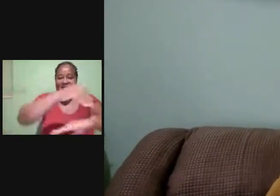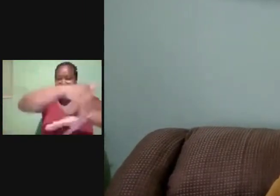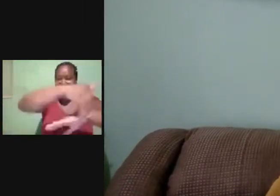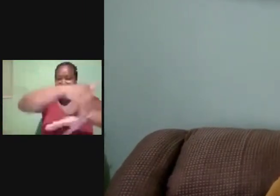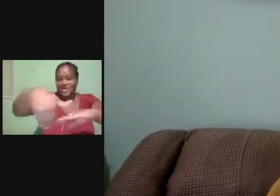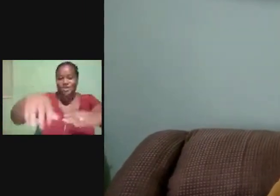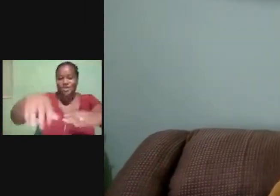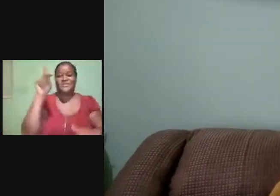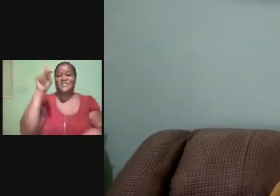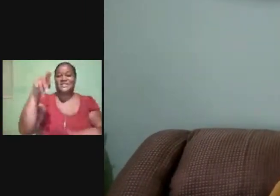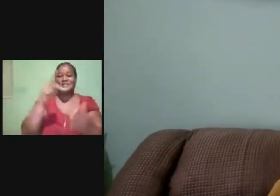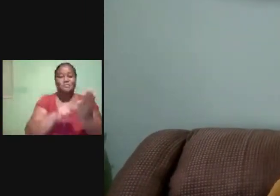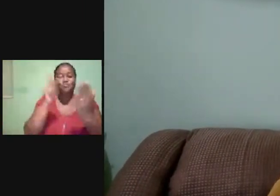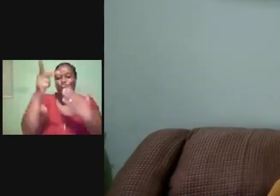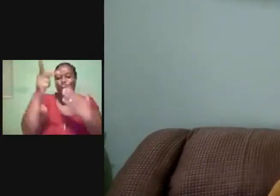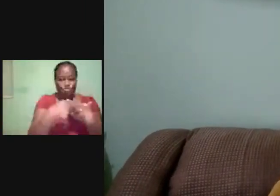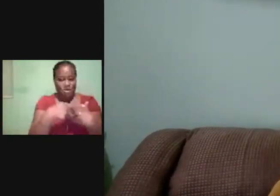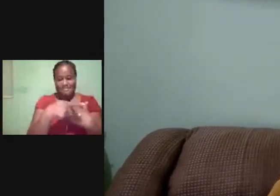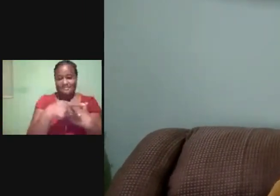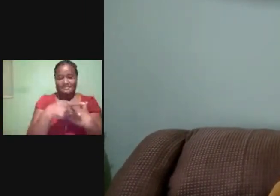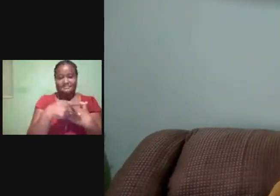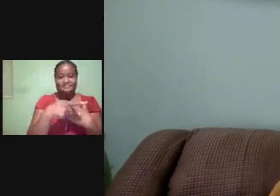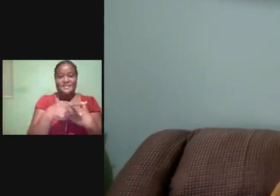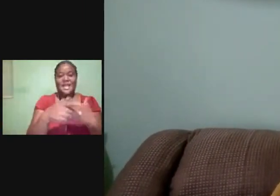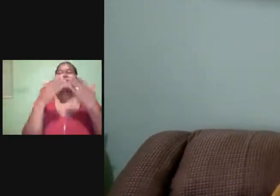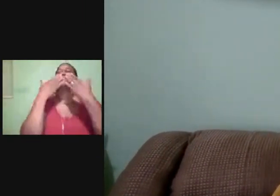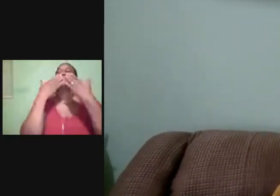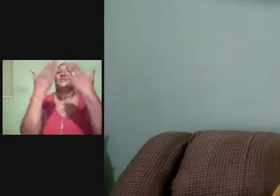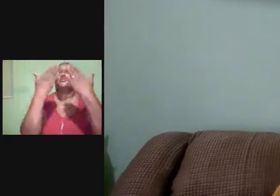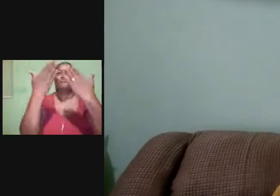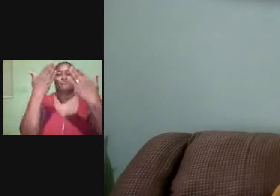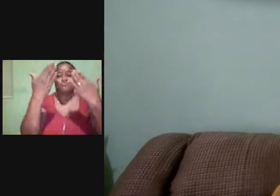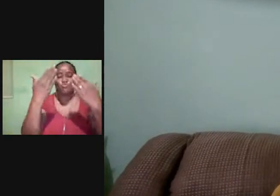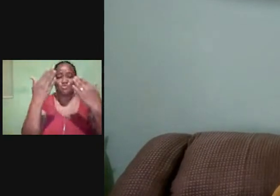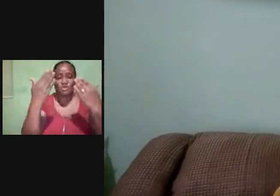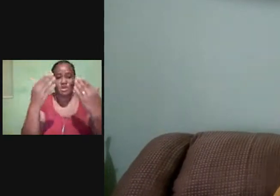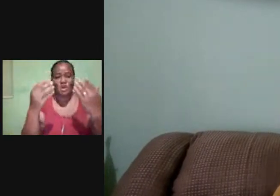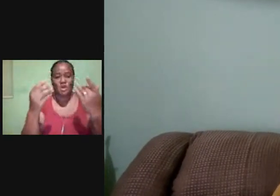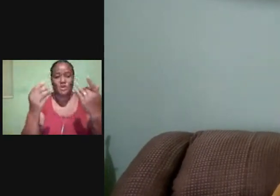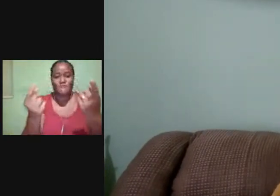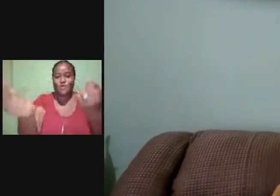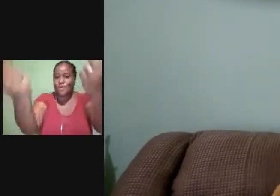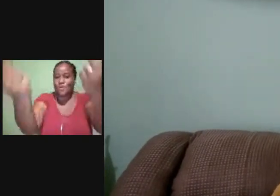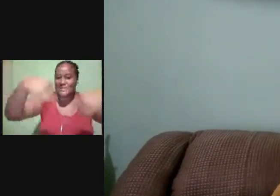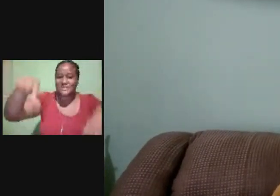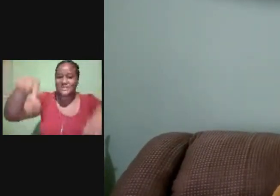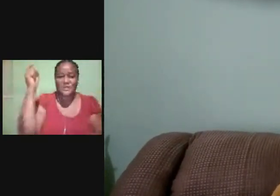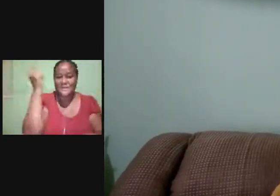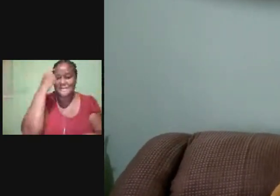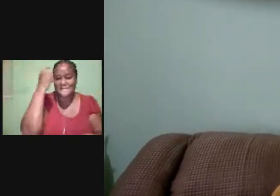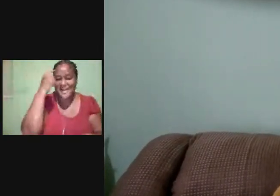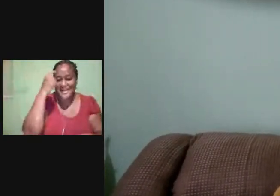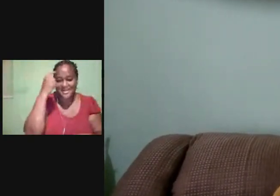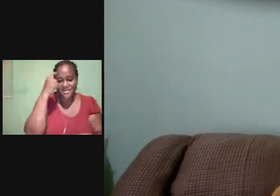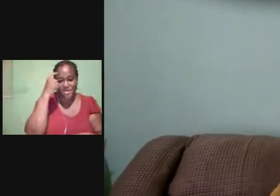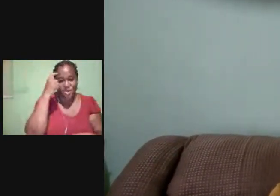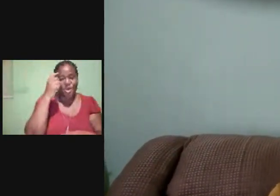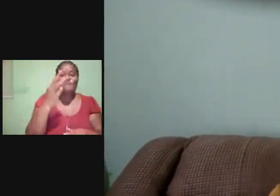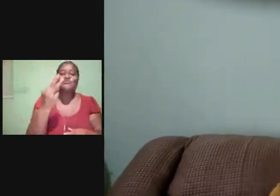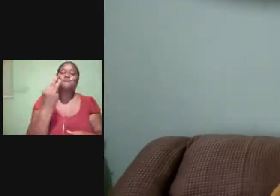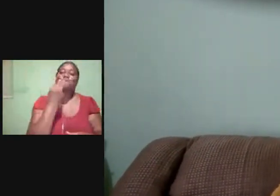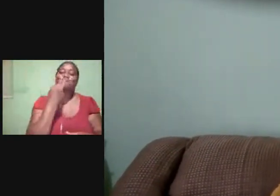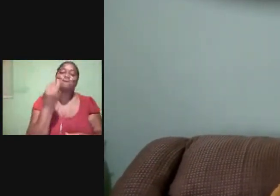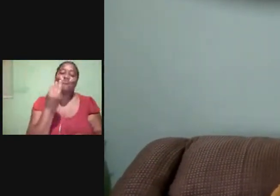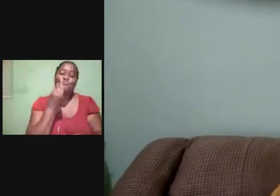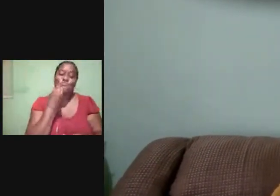-filled crusade. Thank you for putting in the minds of the poor more brethren,